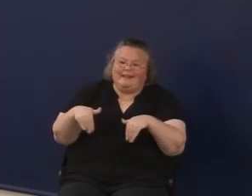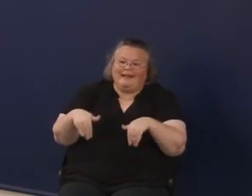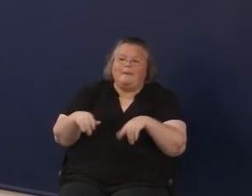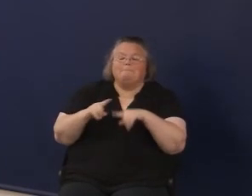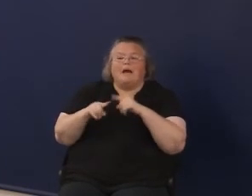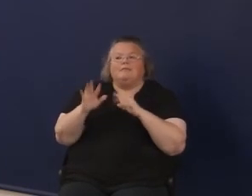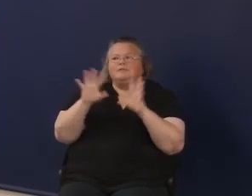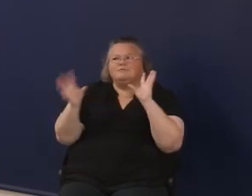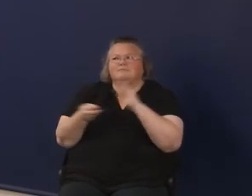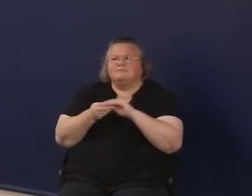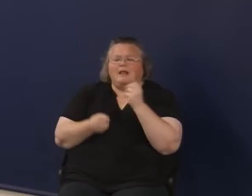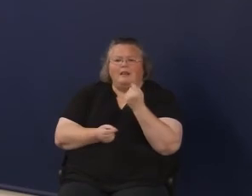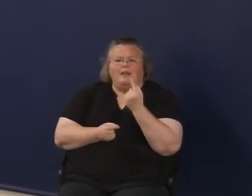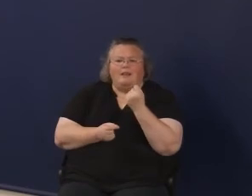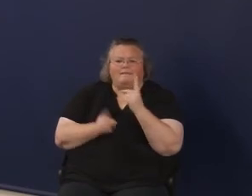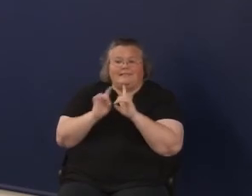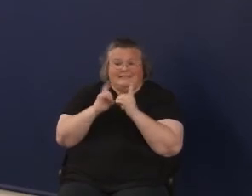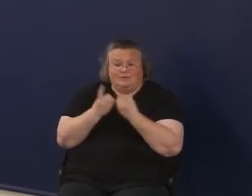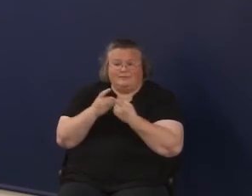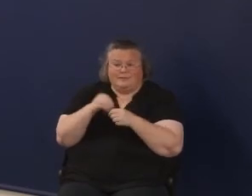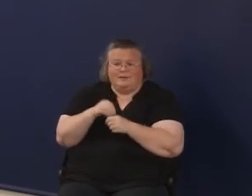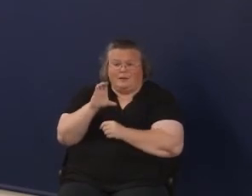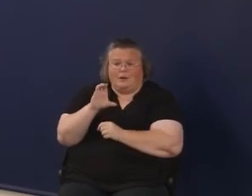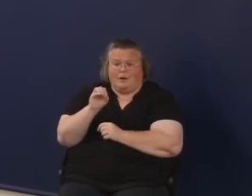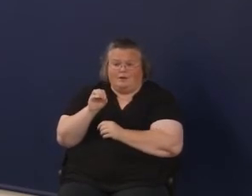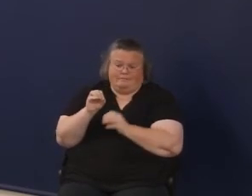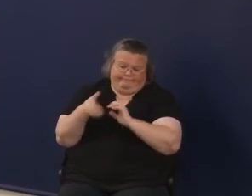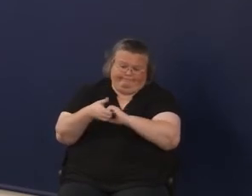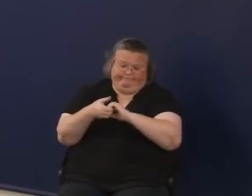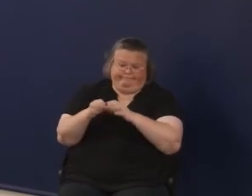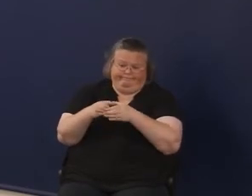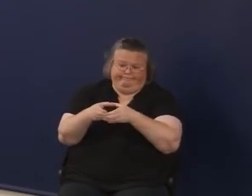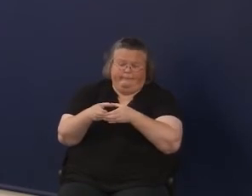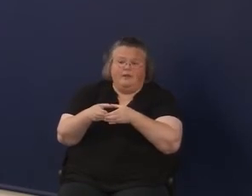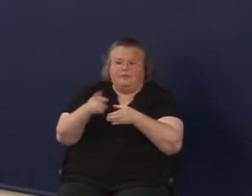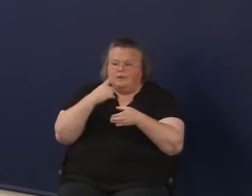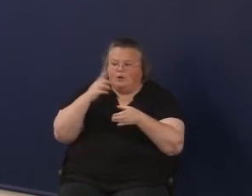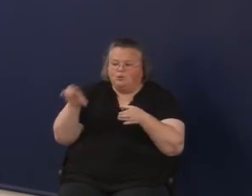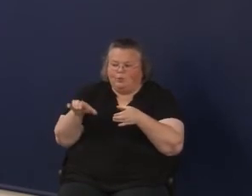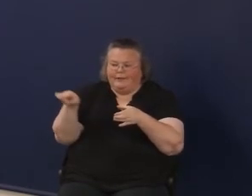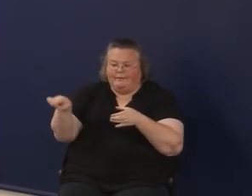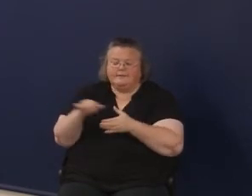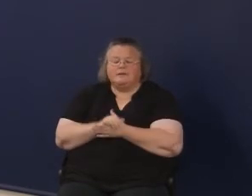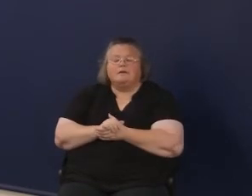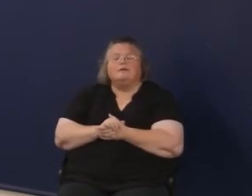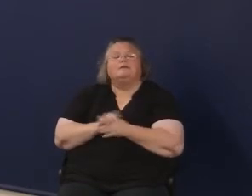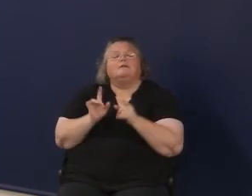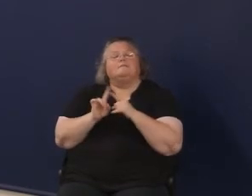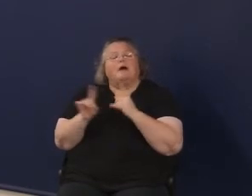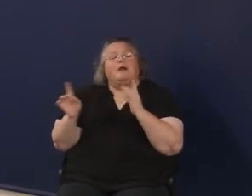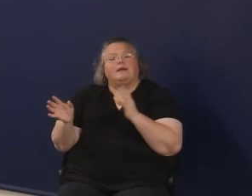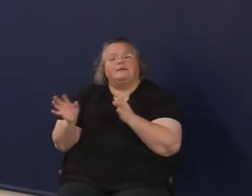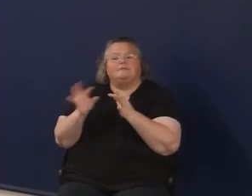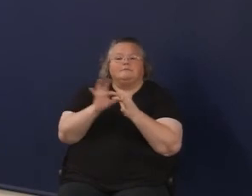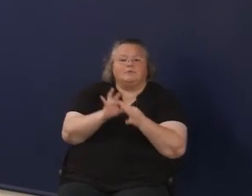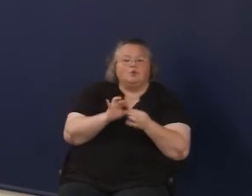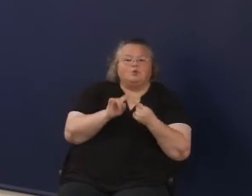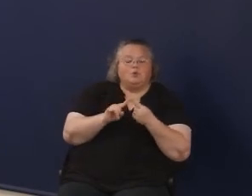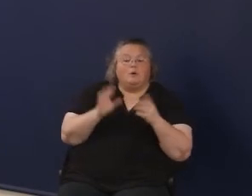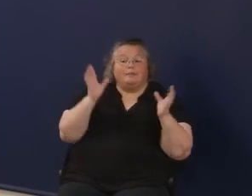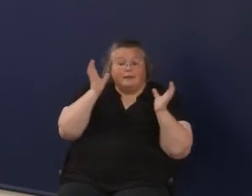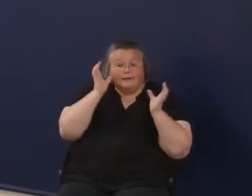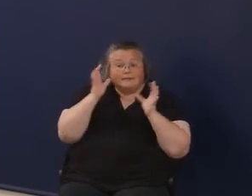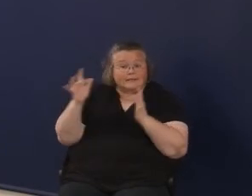districts, ultimately, in this consortium. But it all ties into the listening